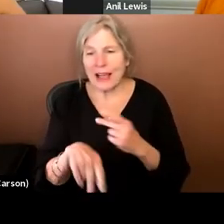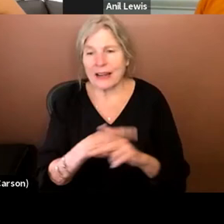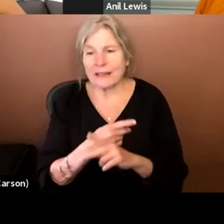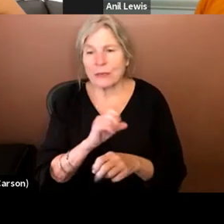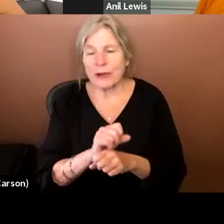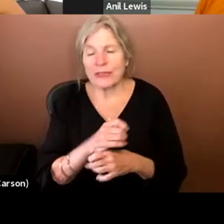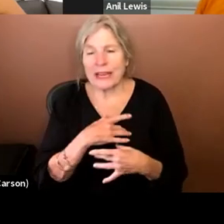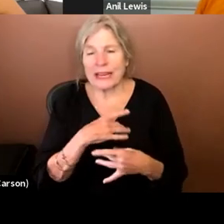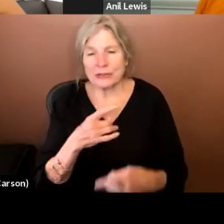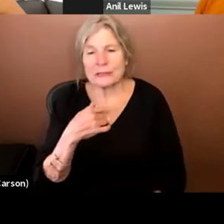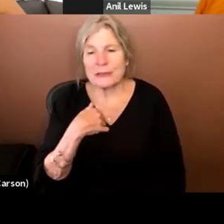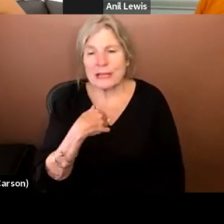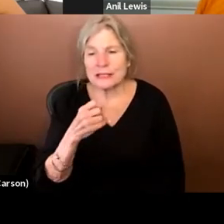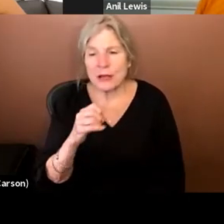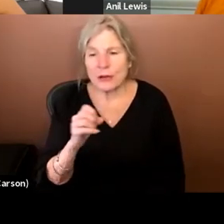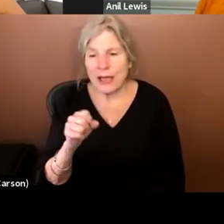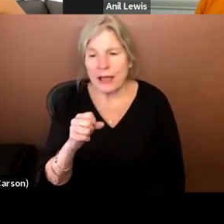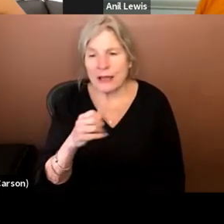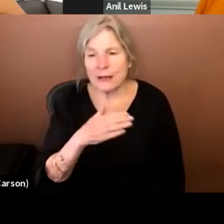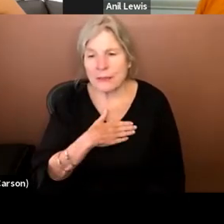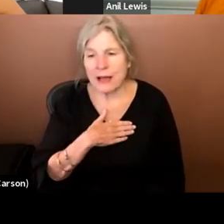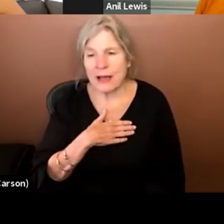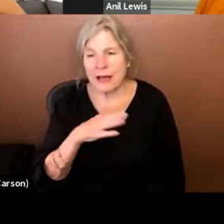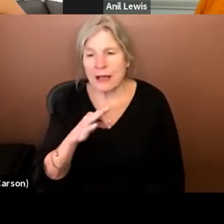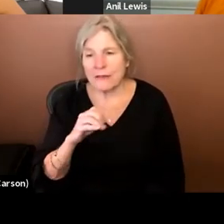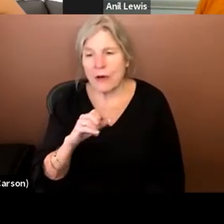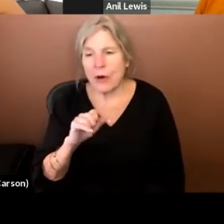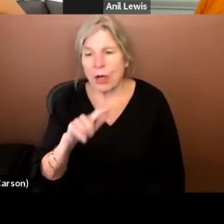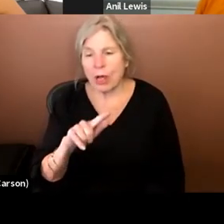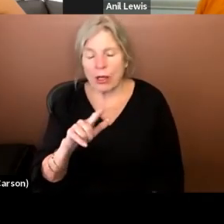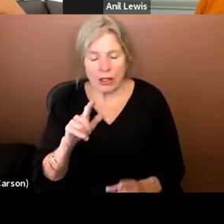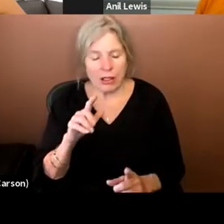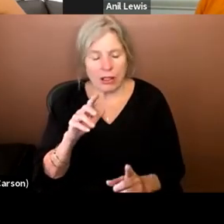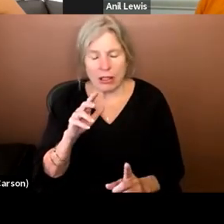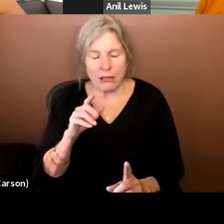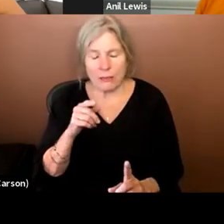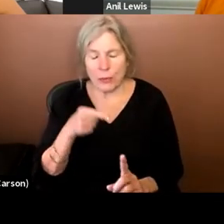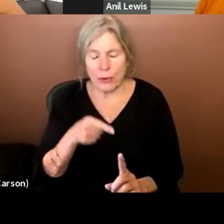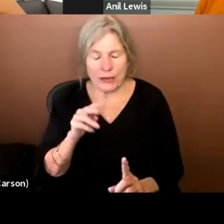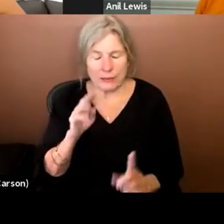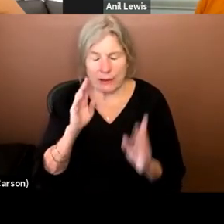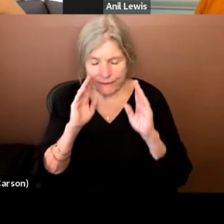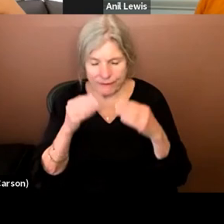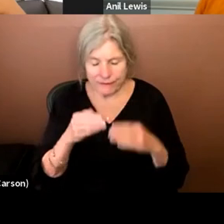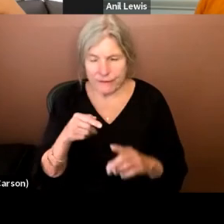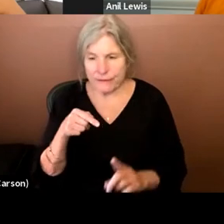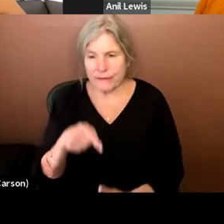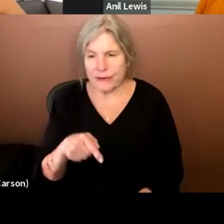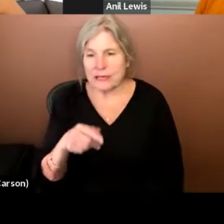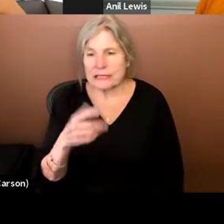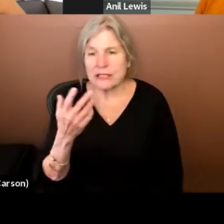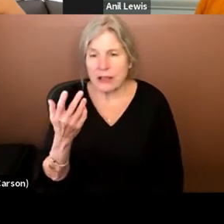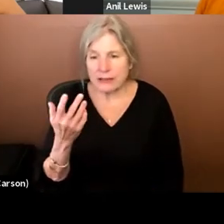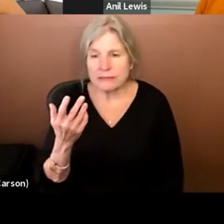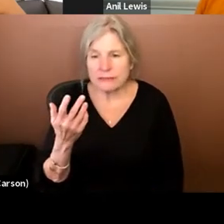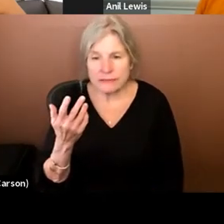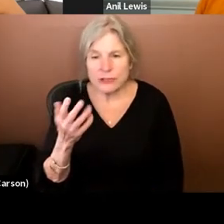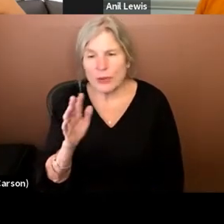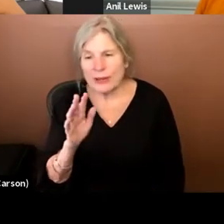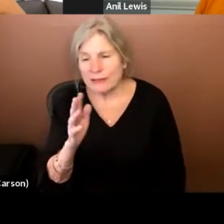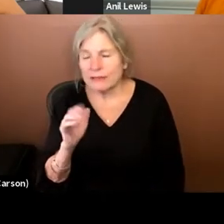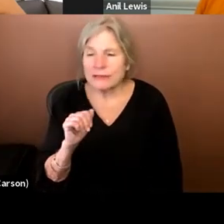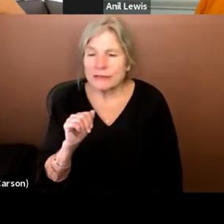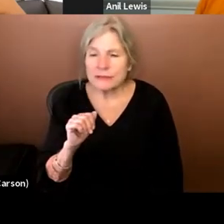interests me. Um, so yeah, my, my focal point is definitely on, um, uh, sort of